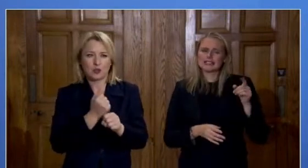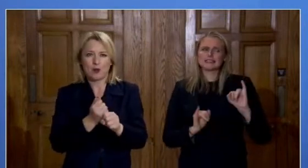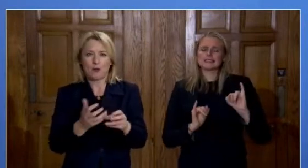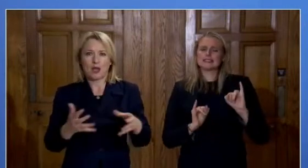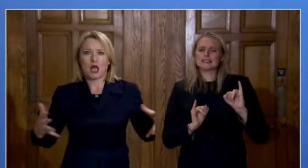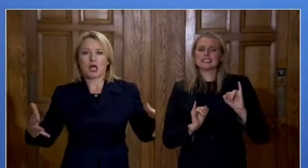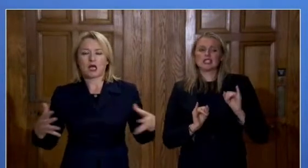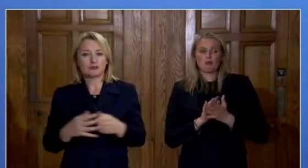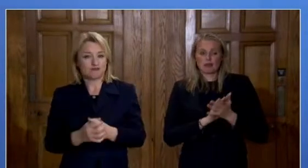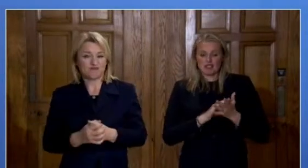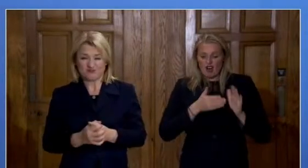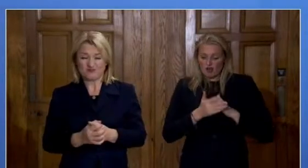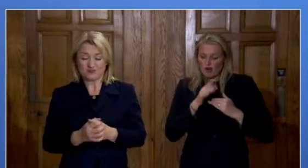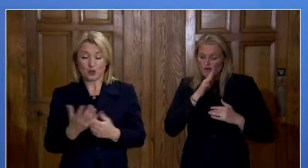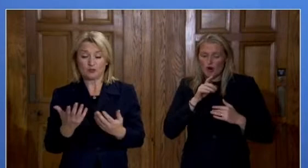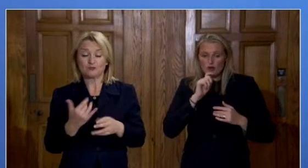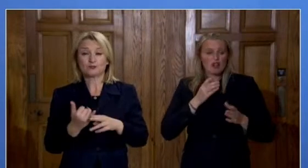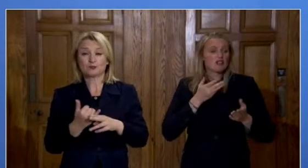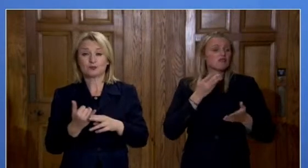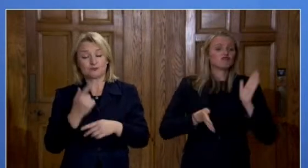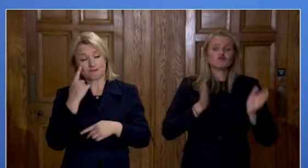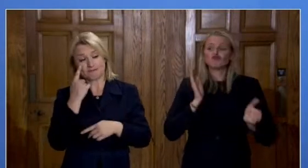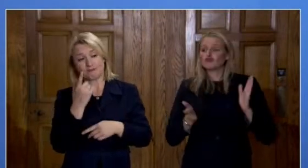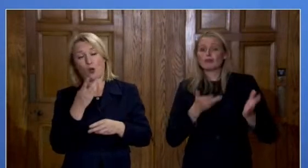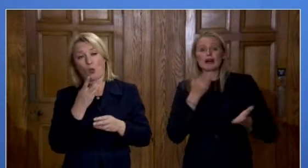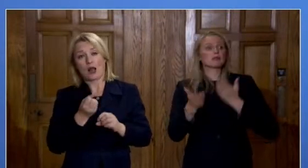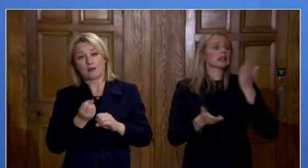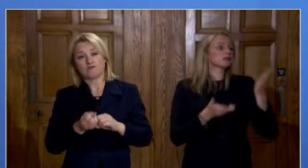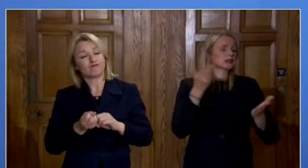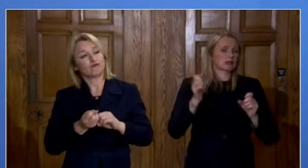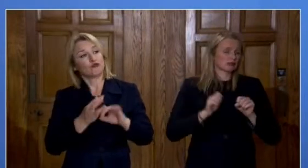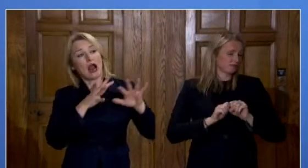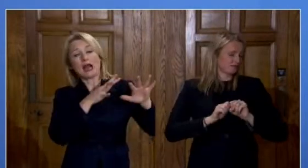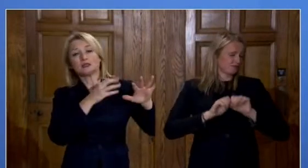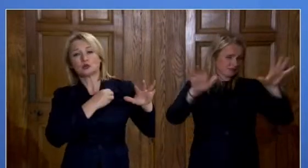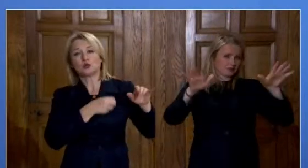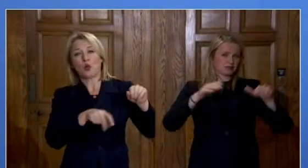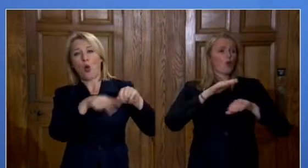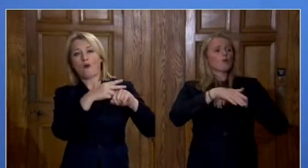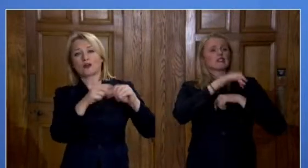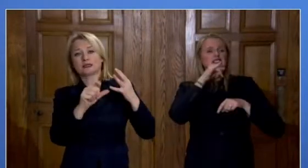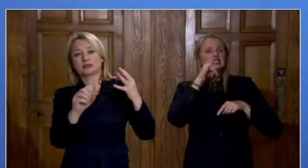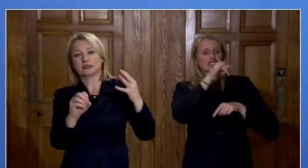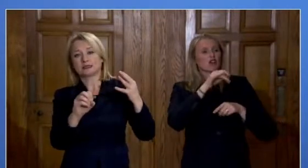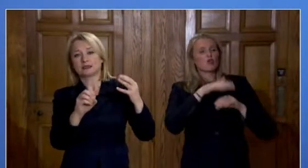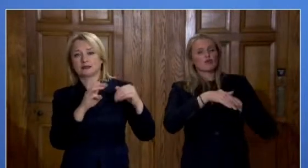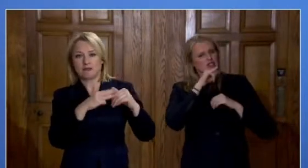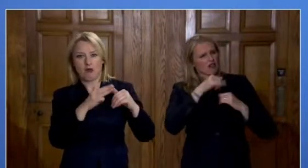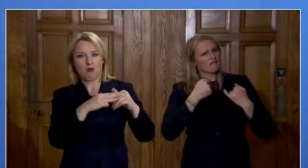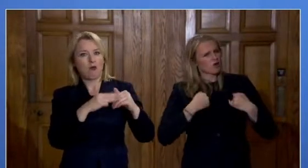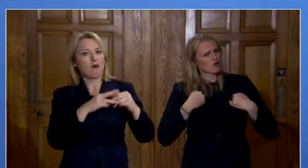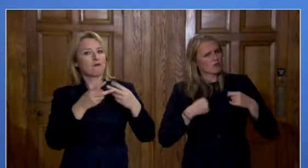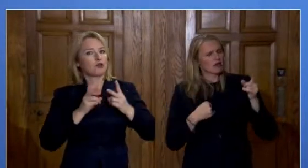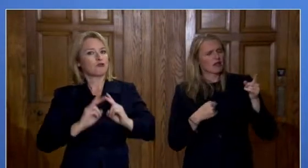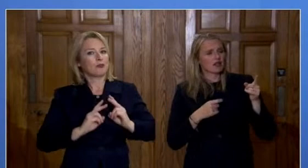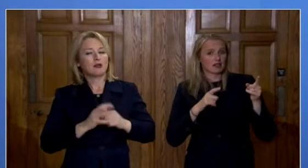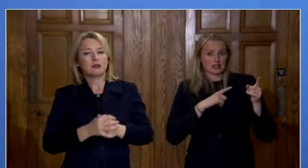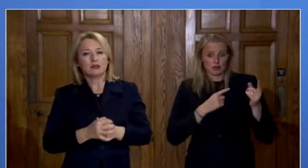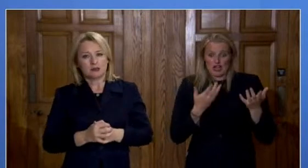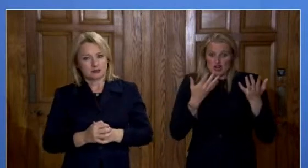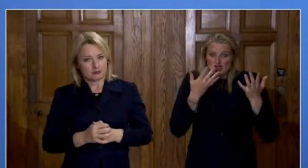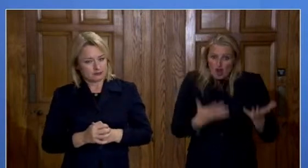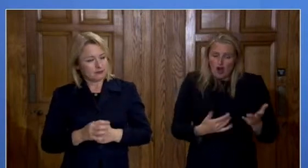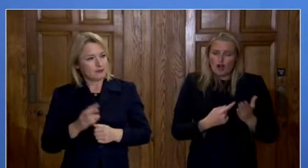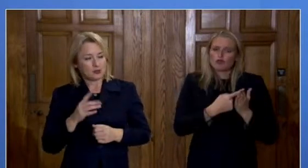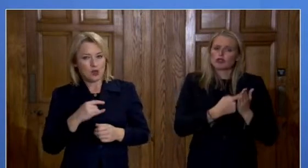so it's only a matter of time that that translates into those over 60 who are the more vulnerable and that's why we bring in these measures now